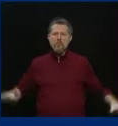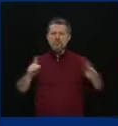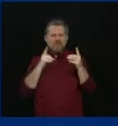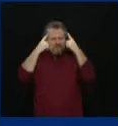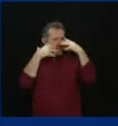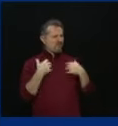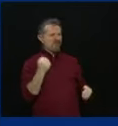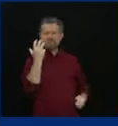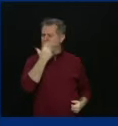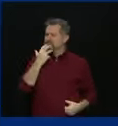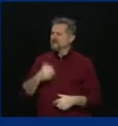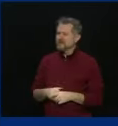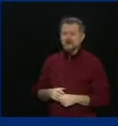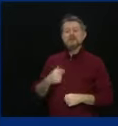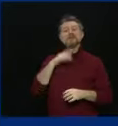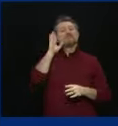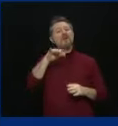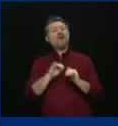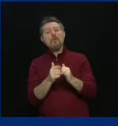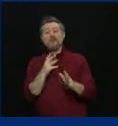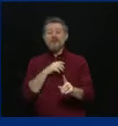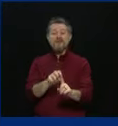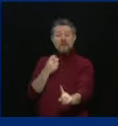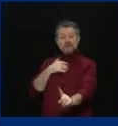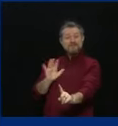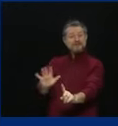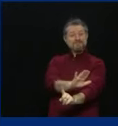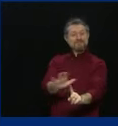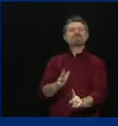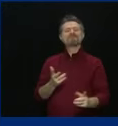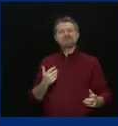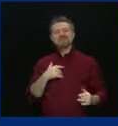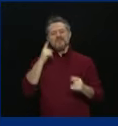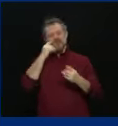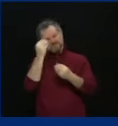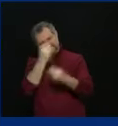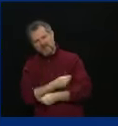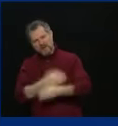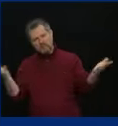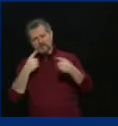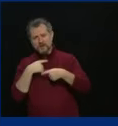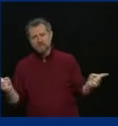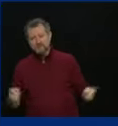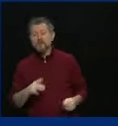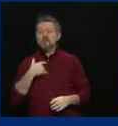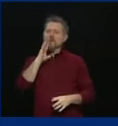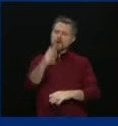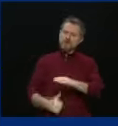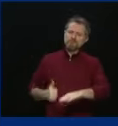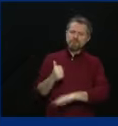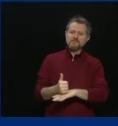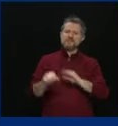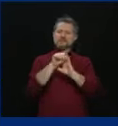So to avoid that situation, I today am announcing that we are enacting a statewide